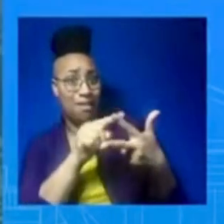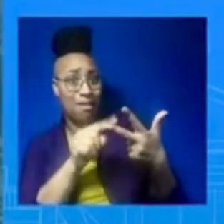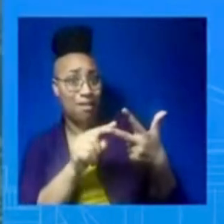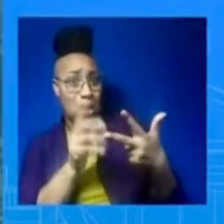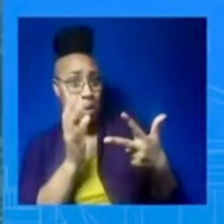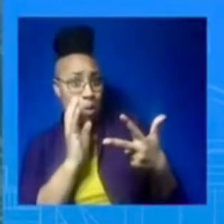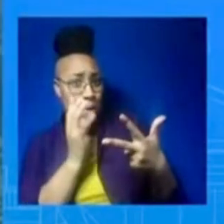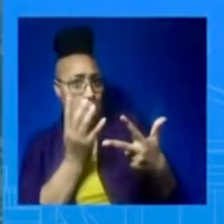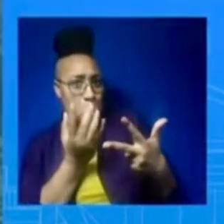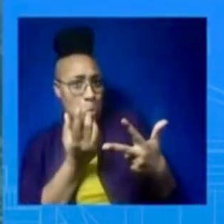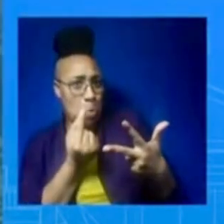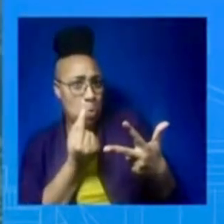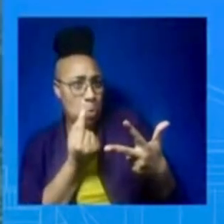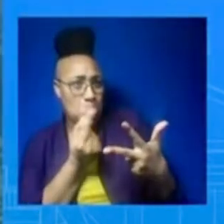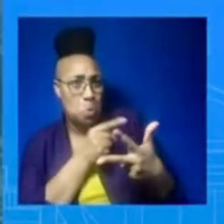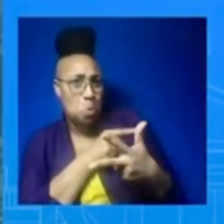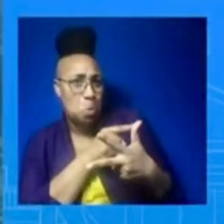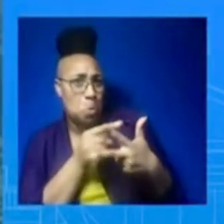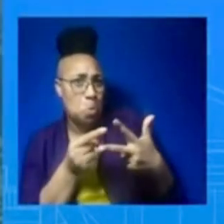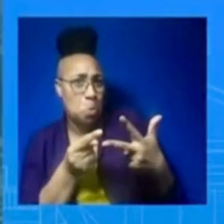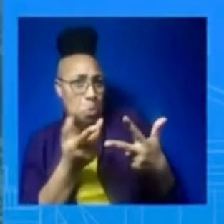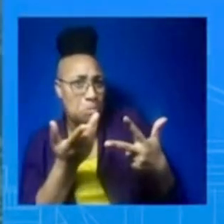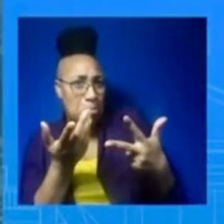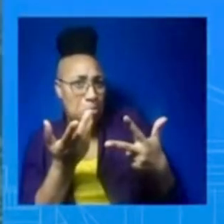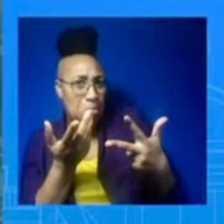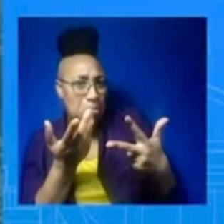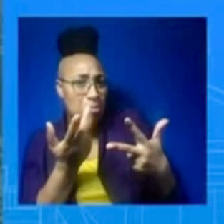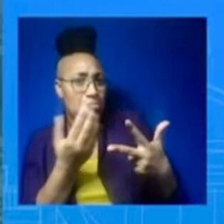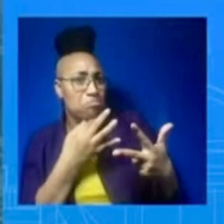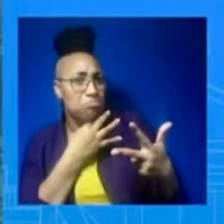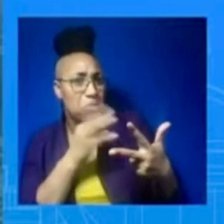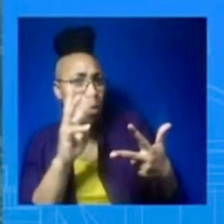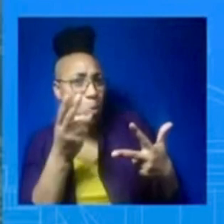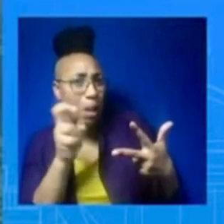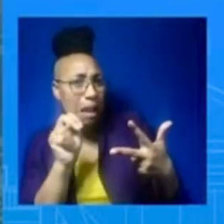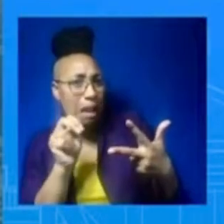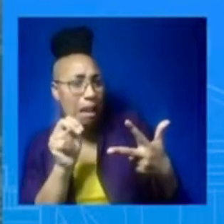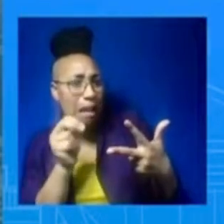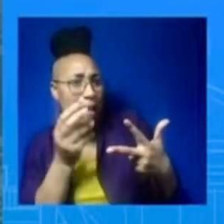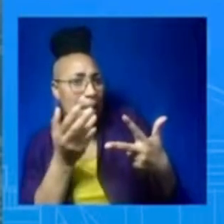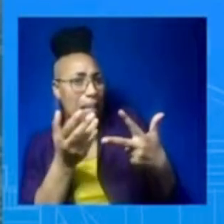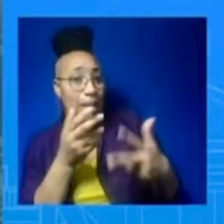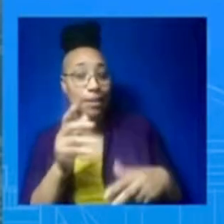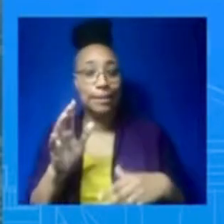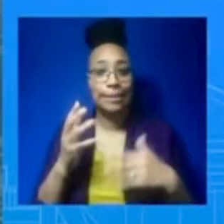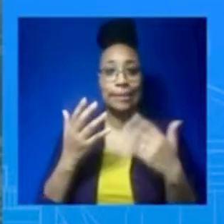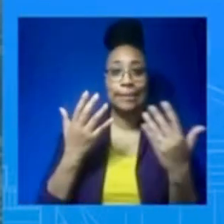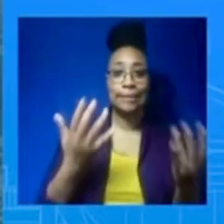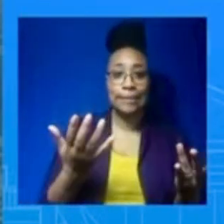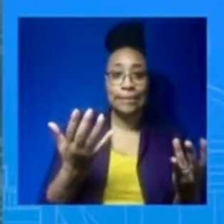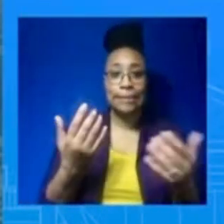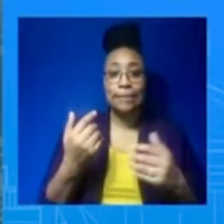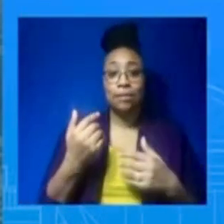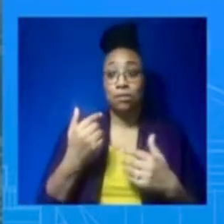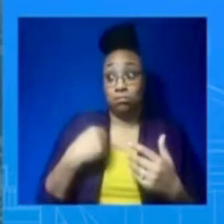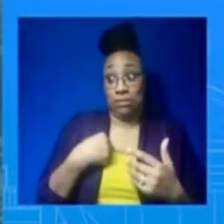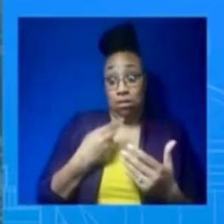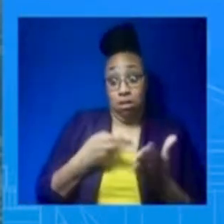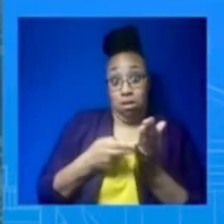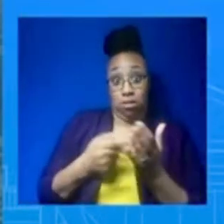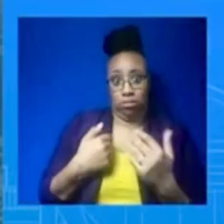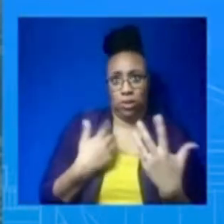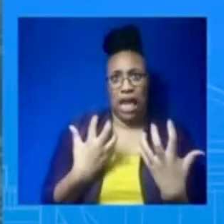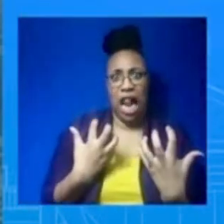But I can't sit here and promise you that we'll get to that level of fidelity of detail. A lot of it's going to depend on an ability to recover